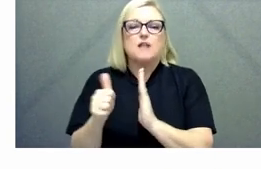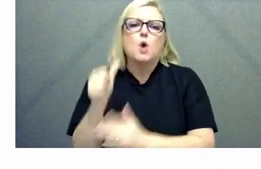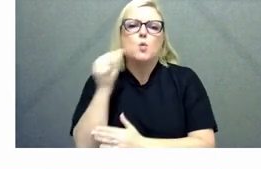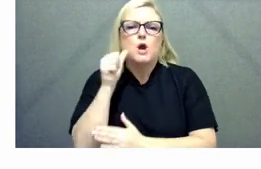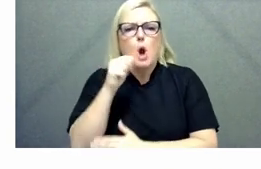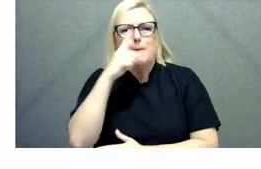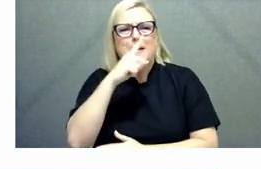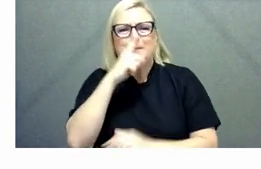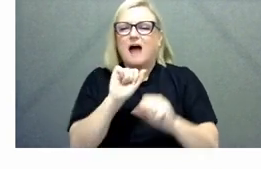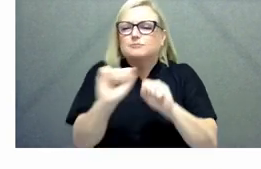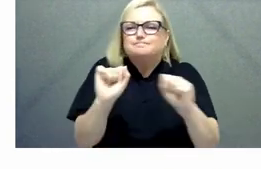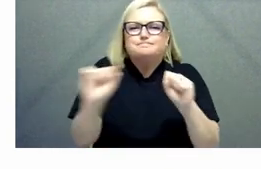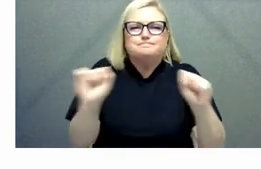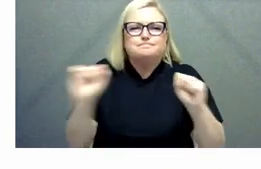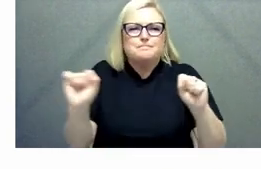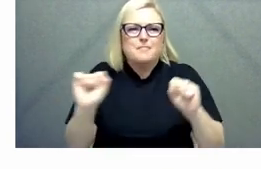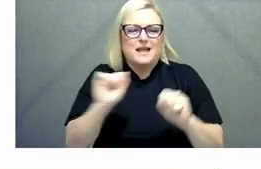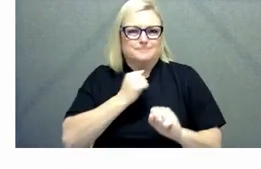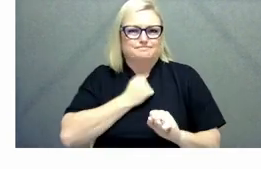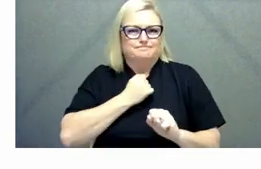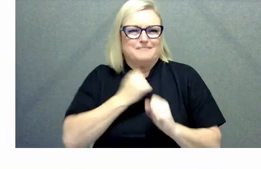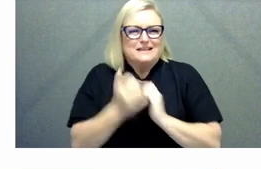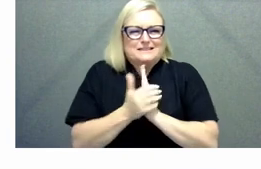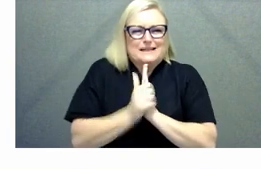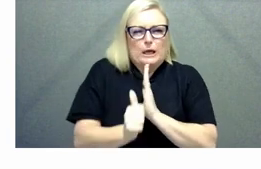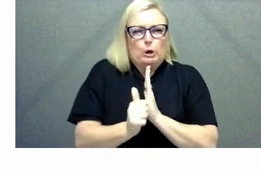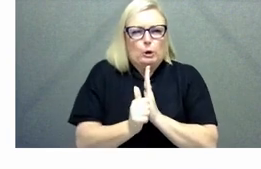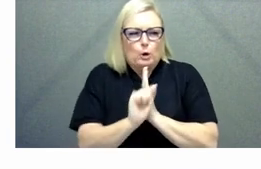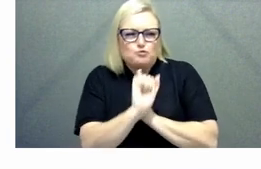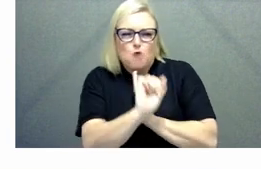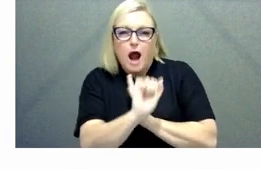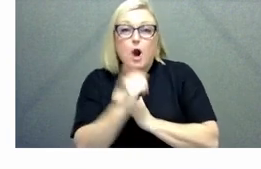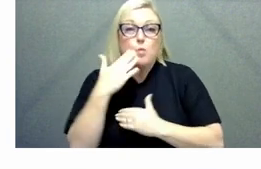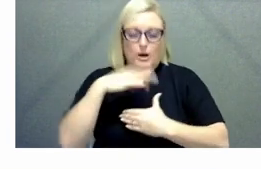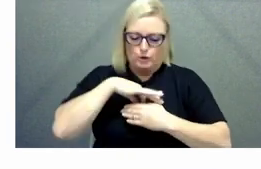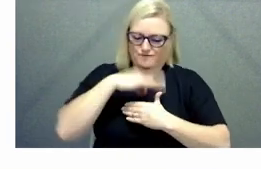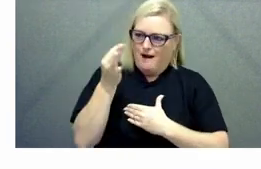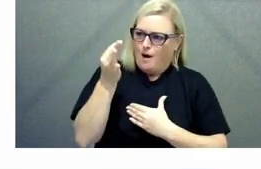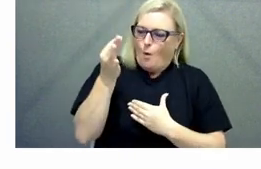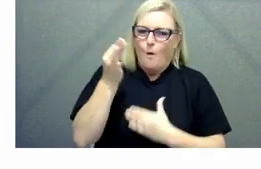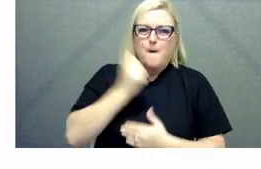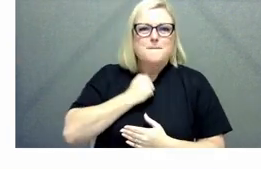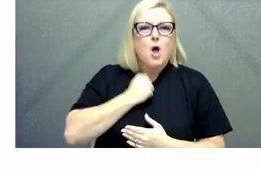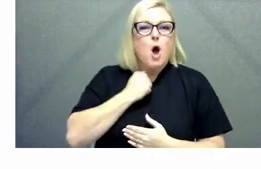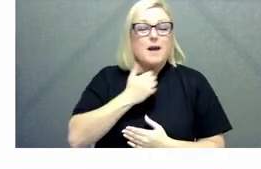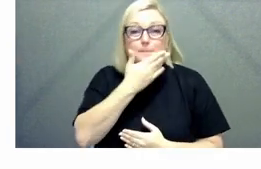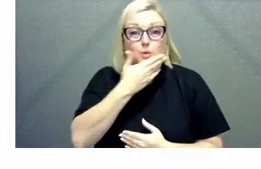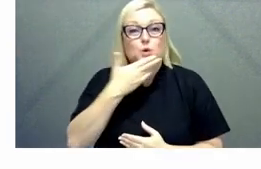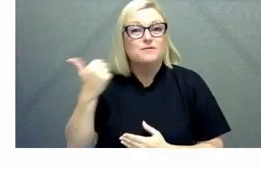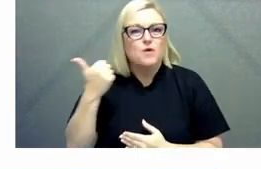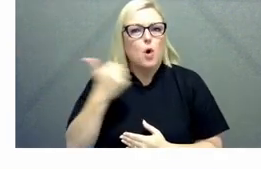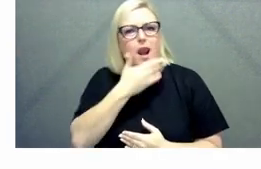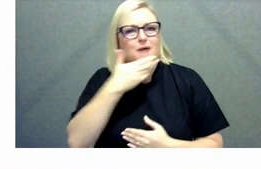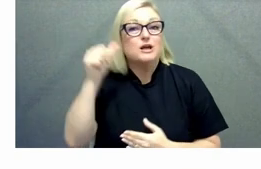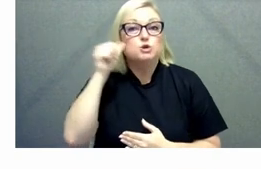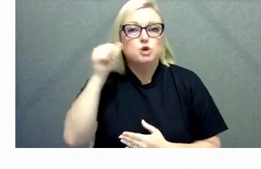passionate about and to find what that is um is a really beautiful thing in your career but then as you get as you move up